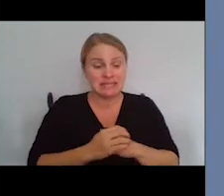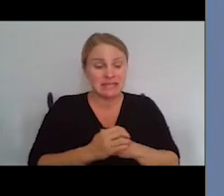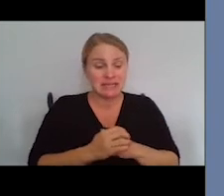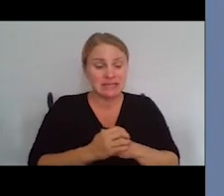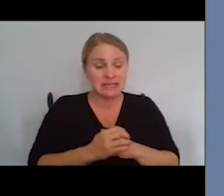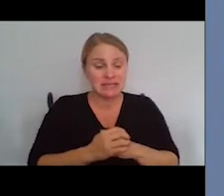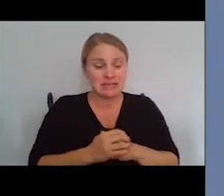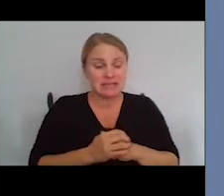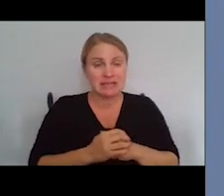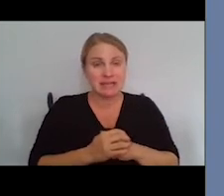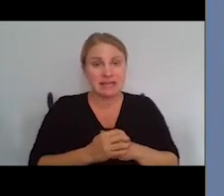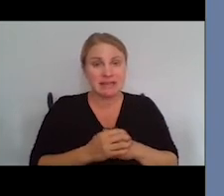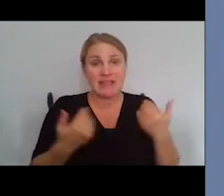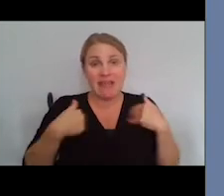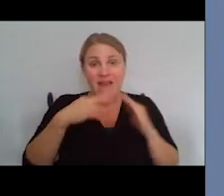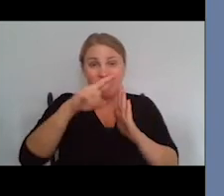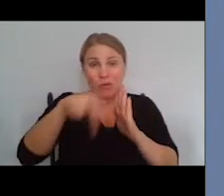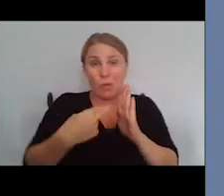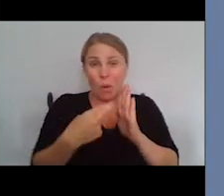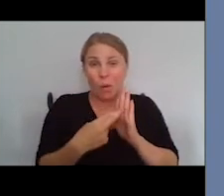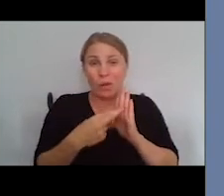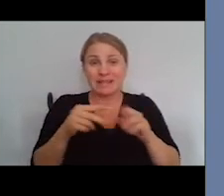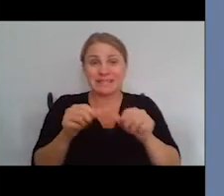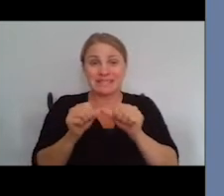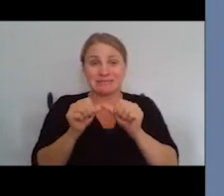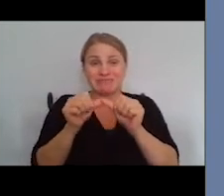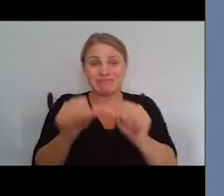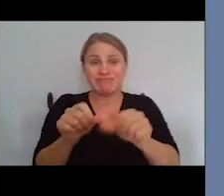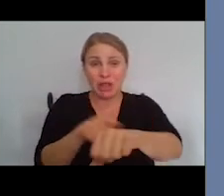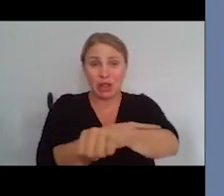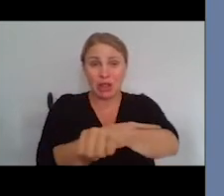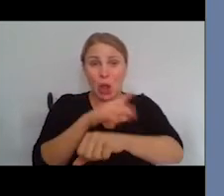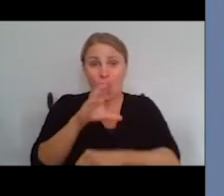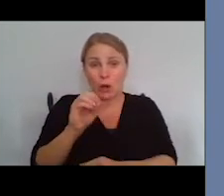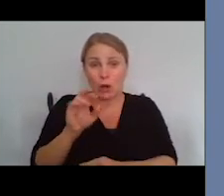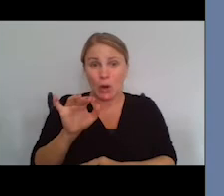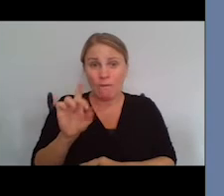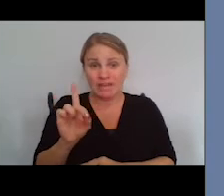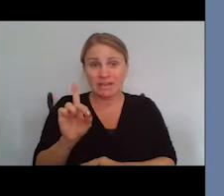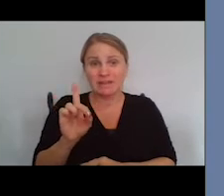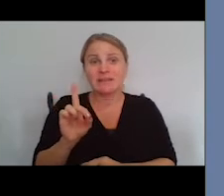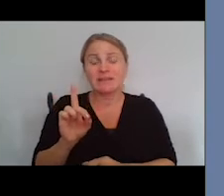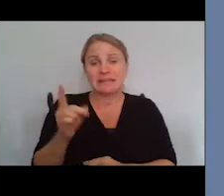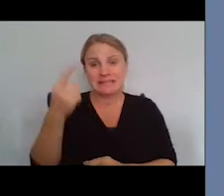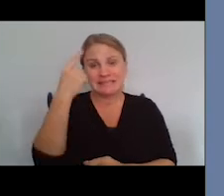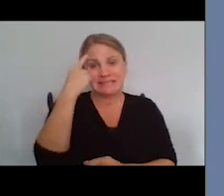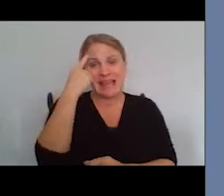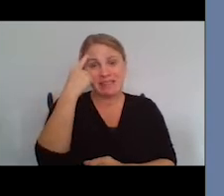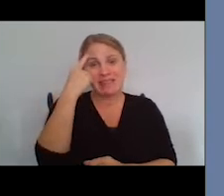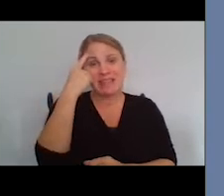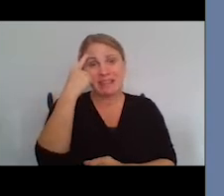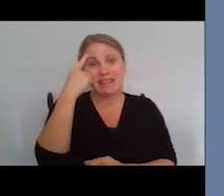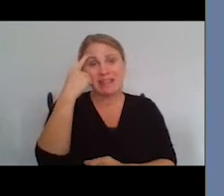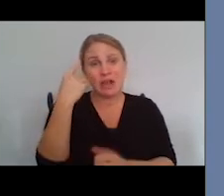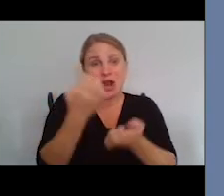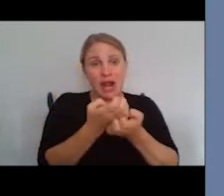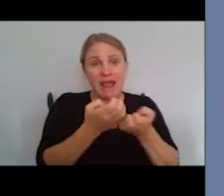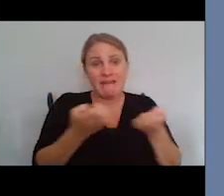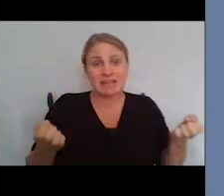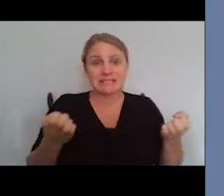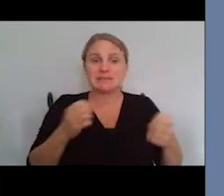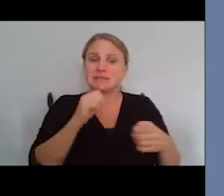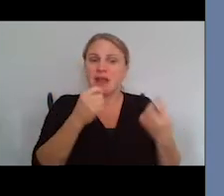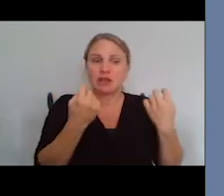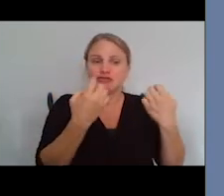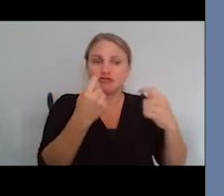is there a role? Because I think there are sources of evidence that we can get, albeit not randomized controlled trials, but